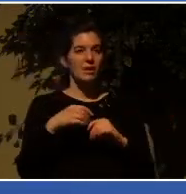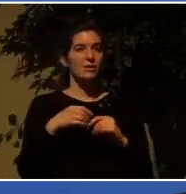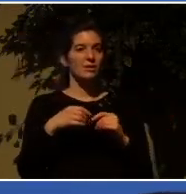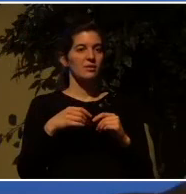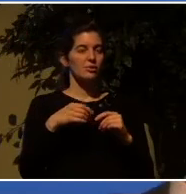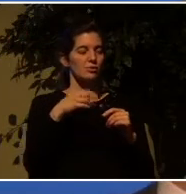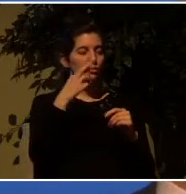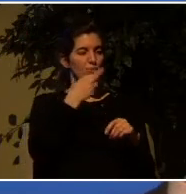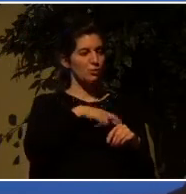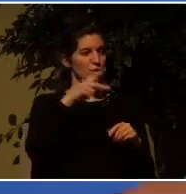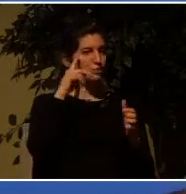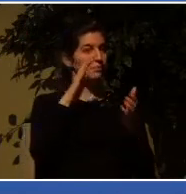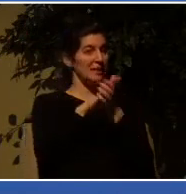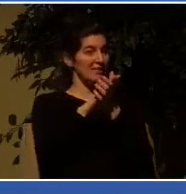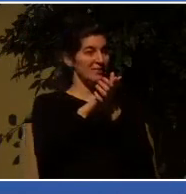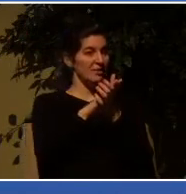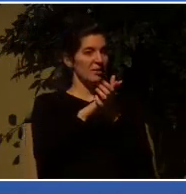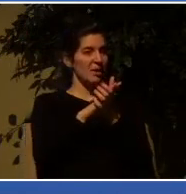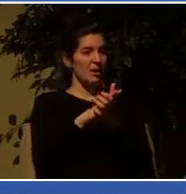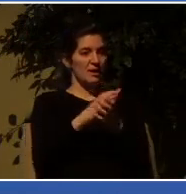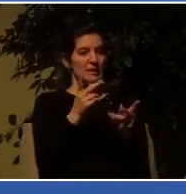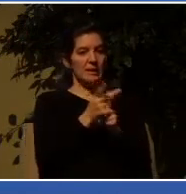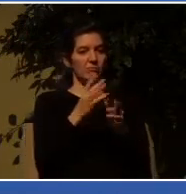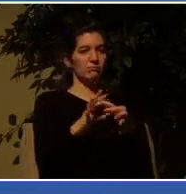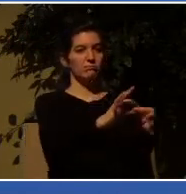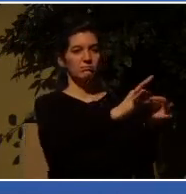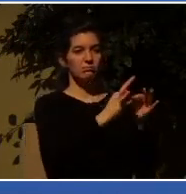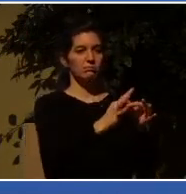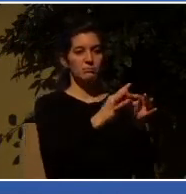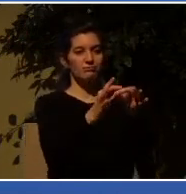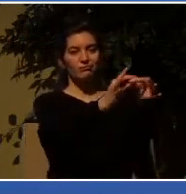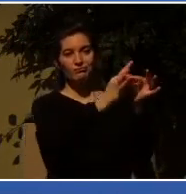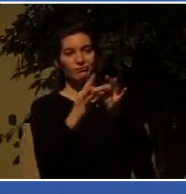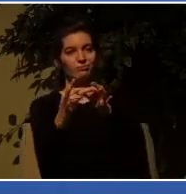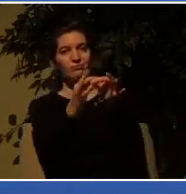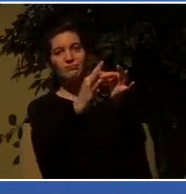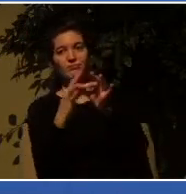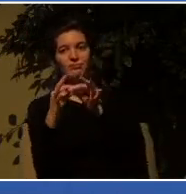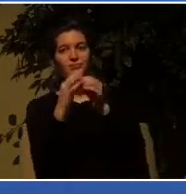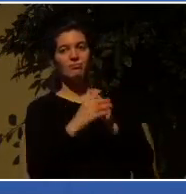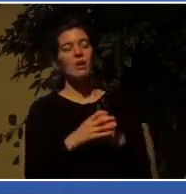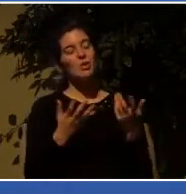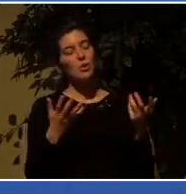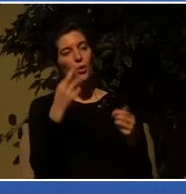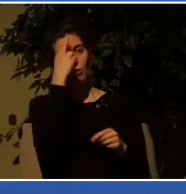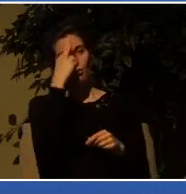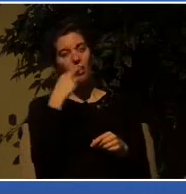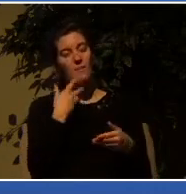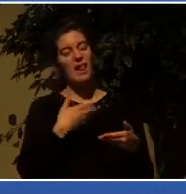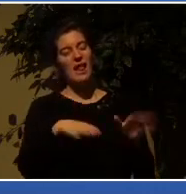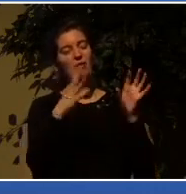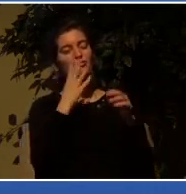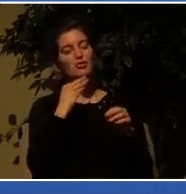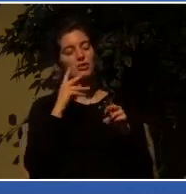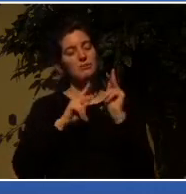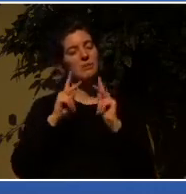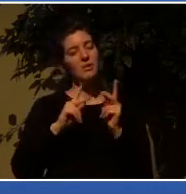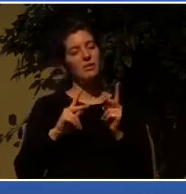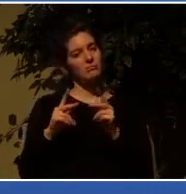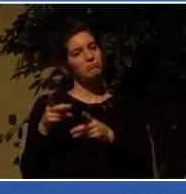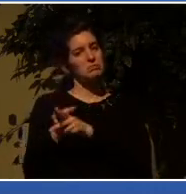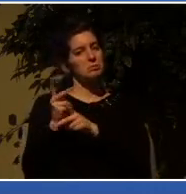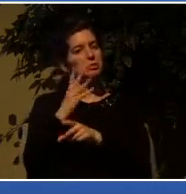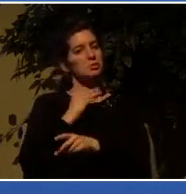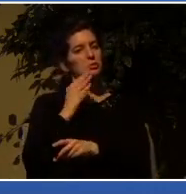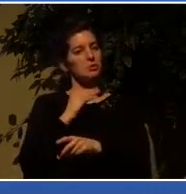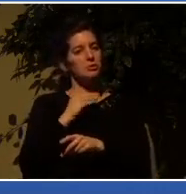together. And so, they allowed the Jews to be the Jews, for example. Even in Rome, until they caused them a lot of trouble, they were